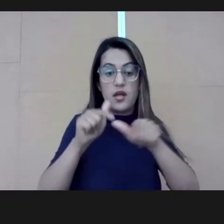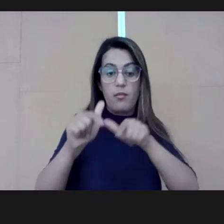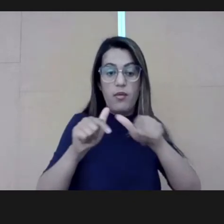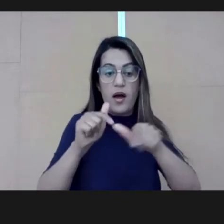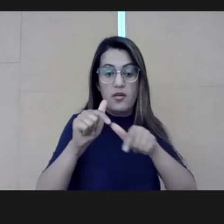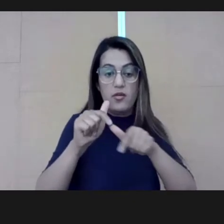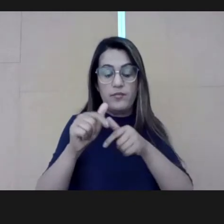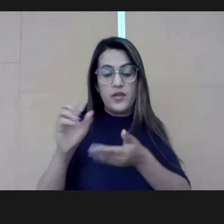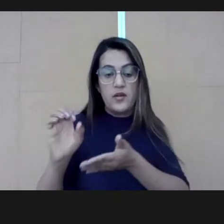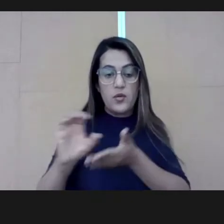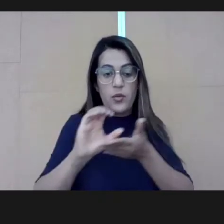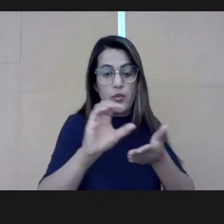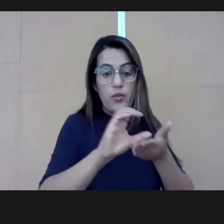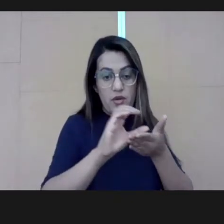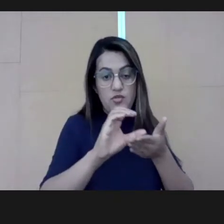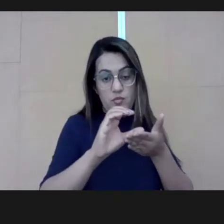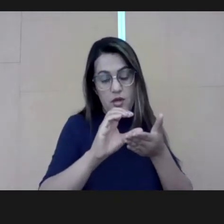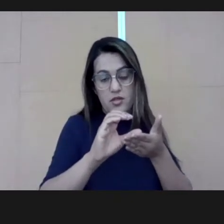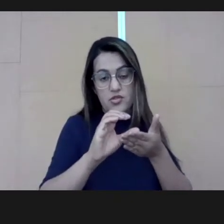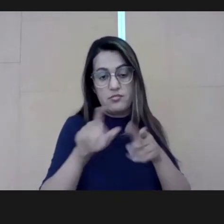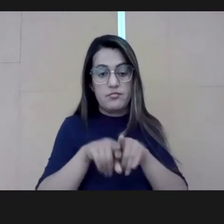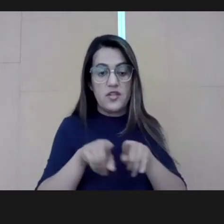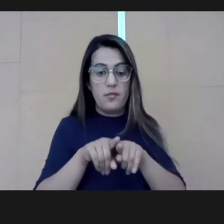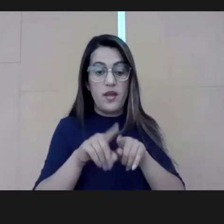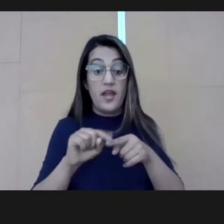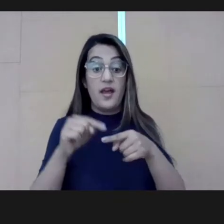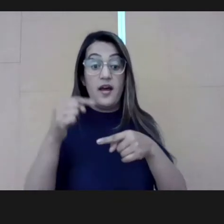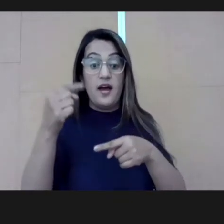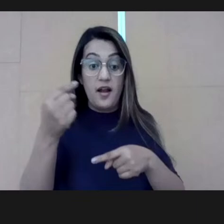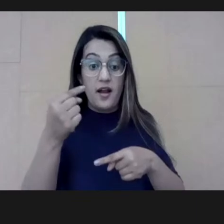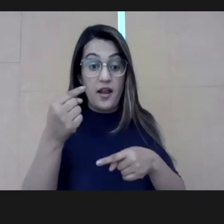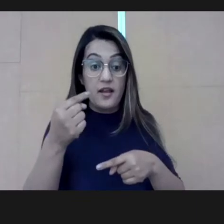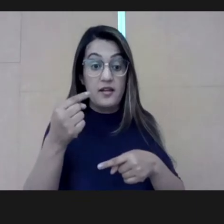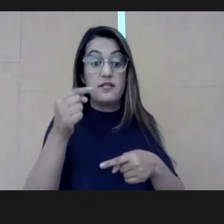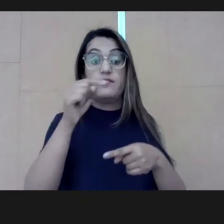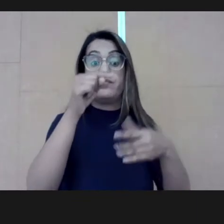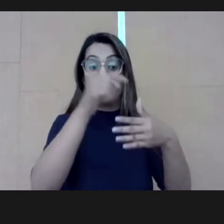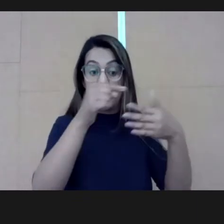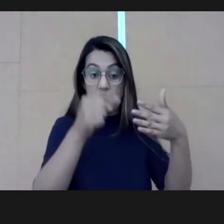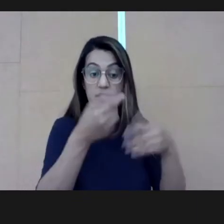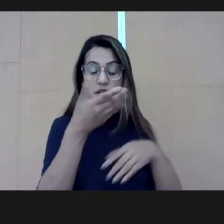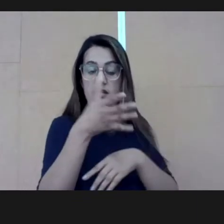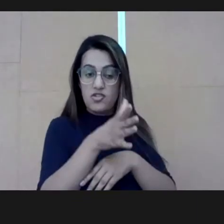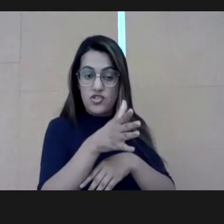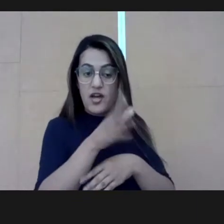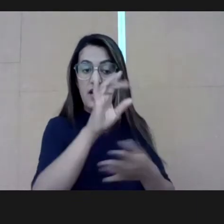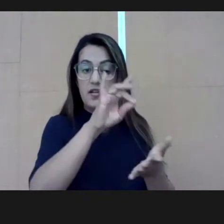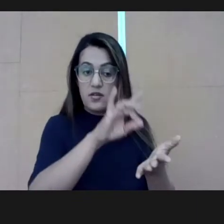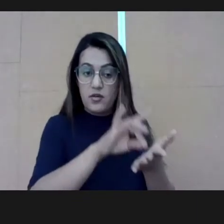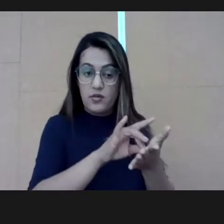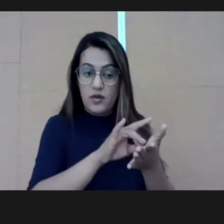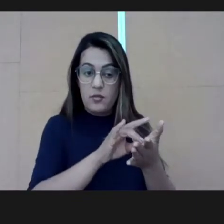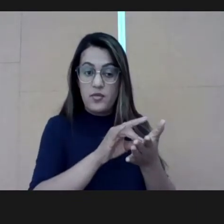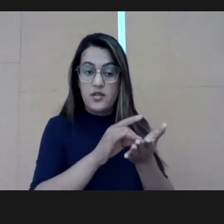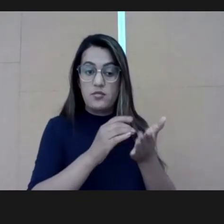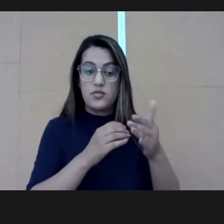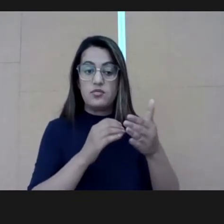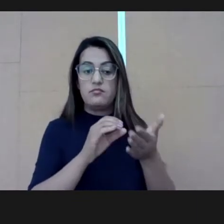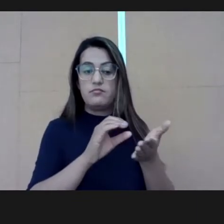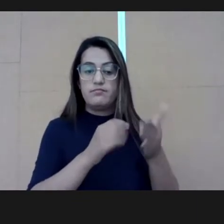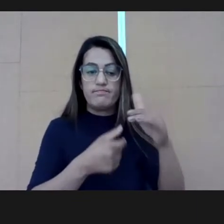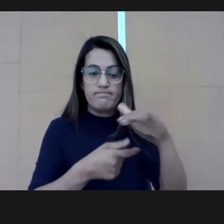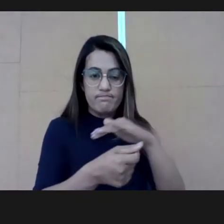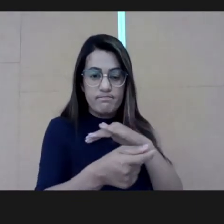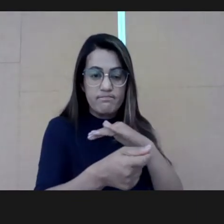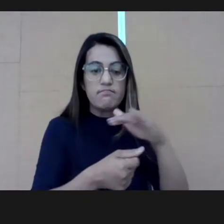to invest in the succession. Besides the people that are in the office